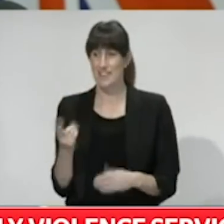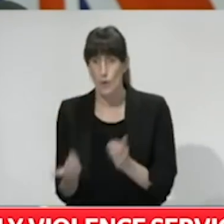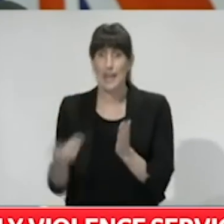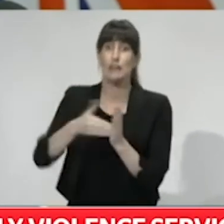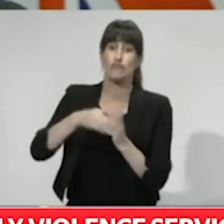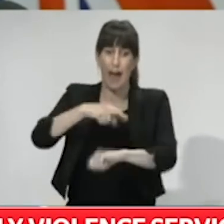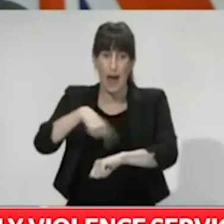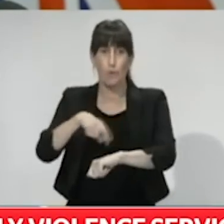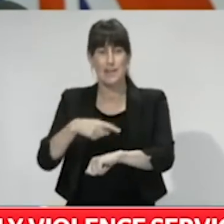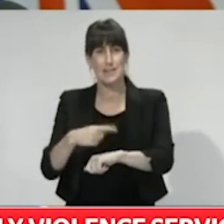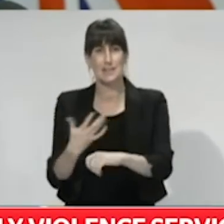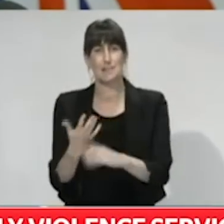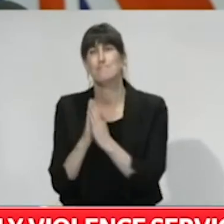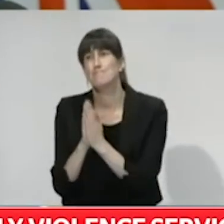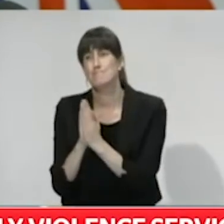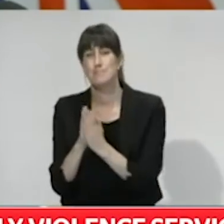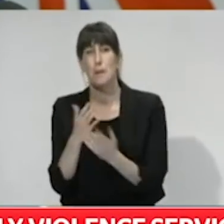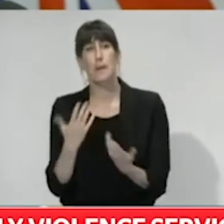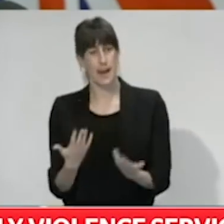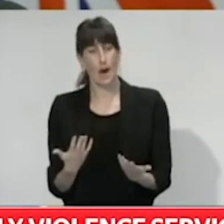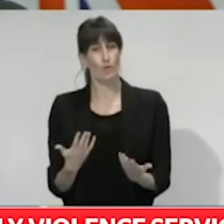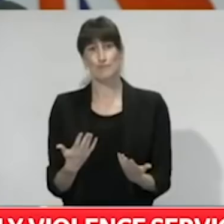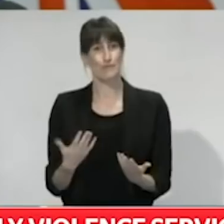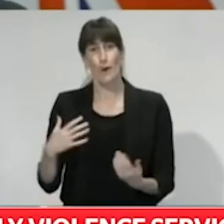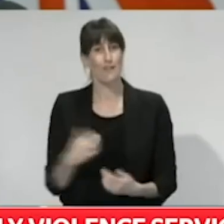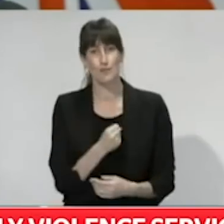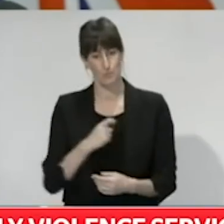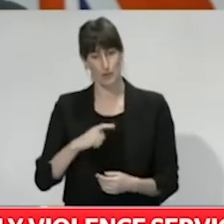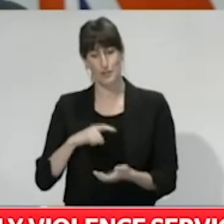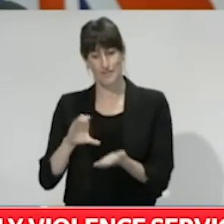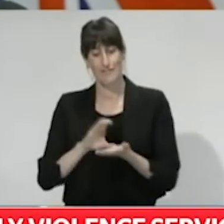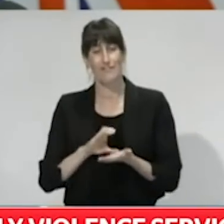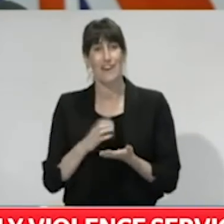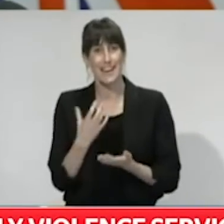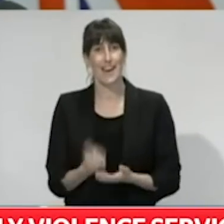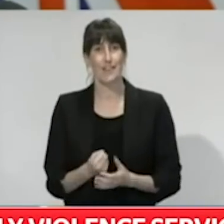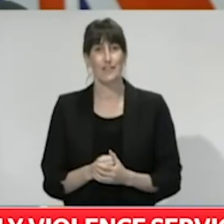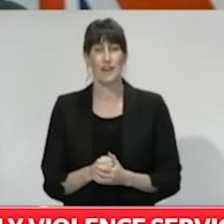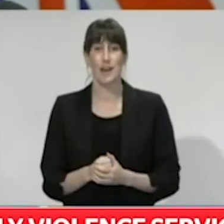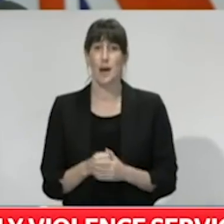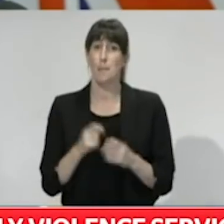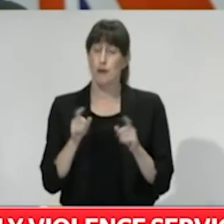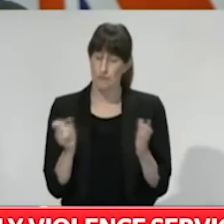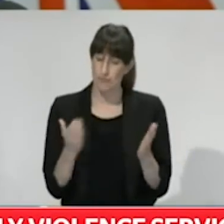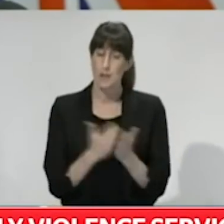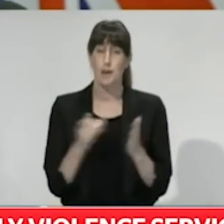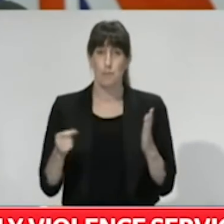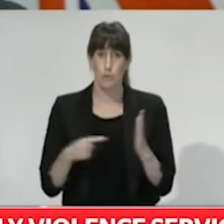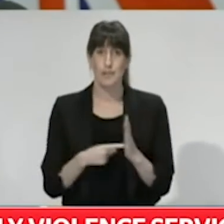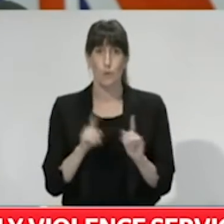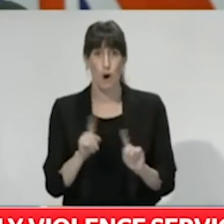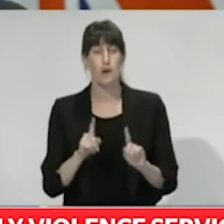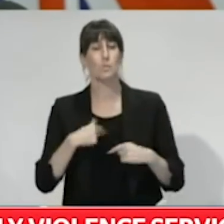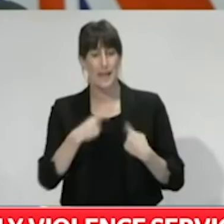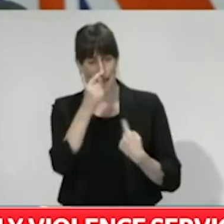Most of all, it'll enable us to continue to provide critical services to some of the most vulnerable women and children in Aotearoa, New Zealand.